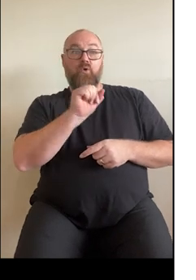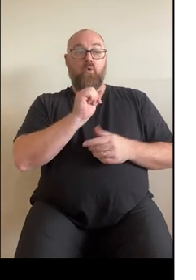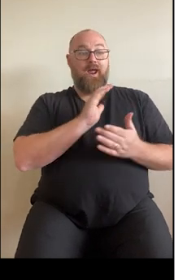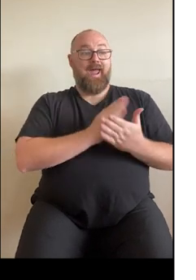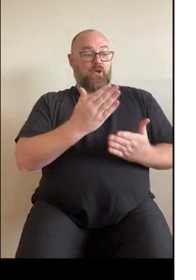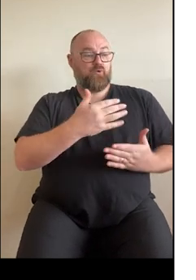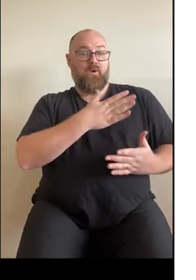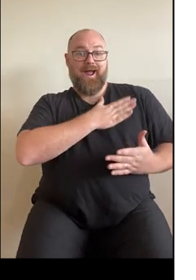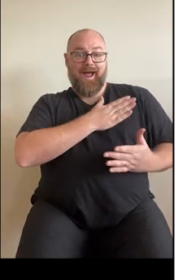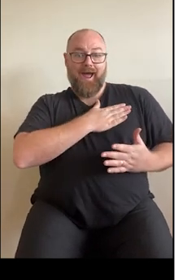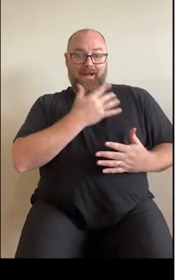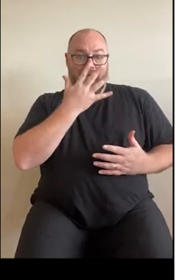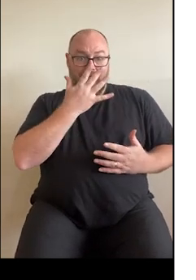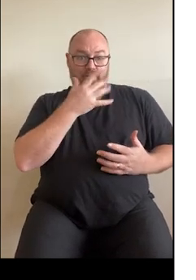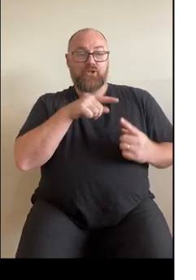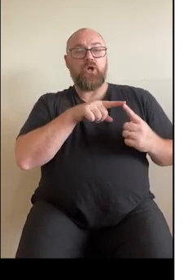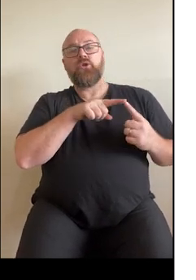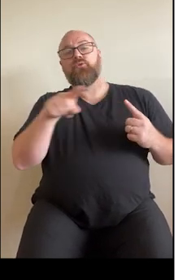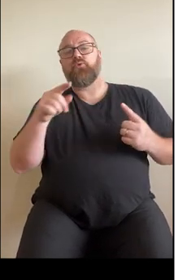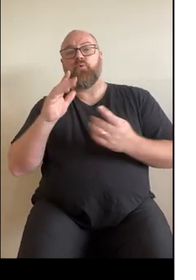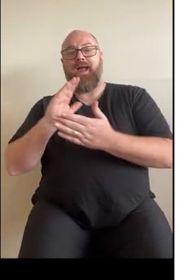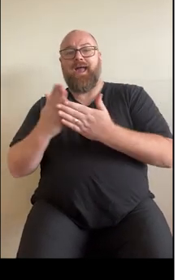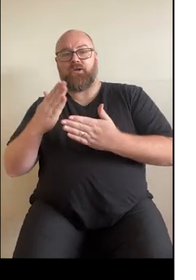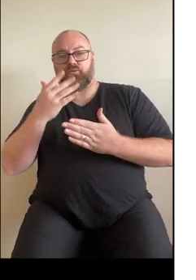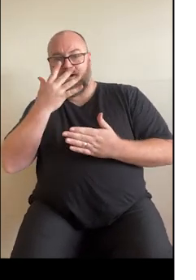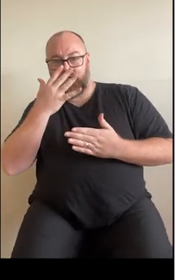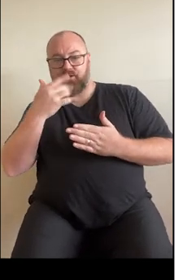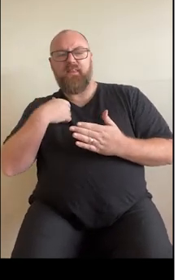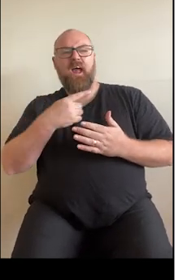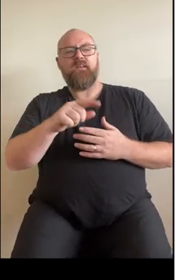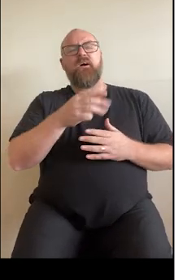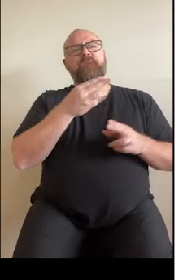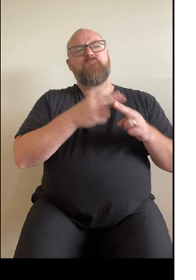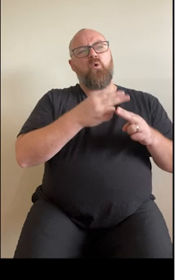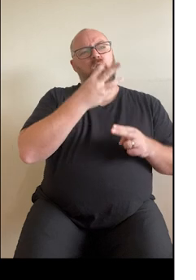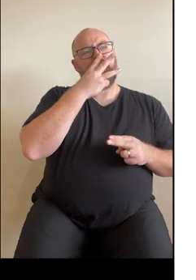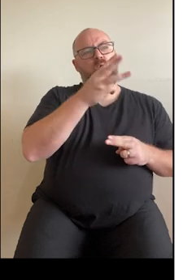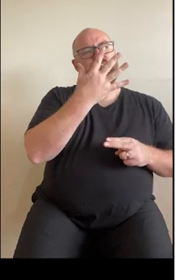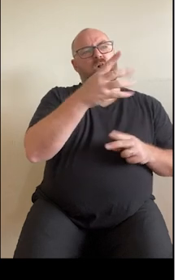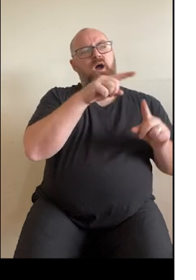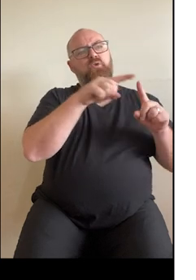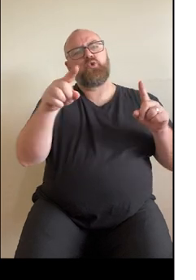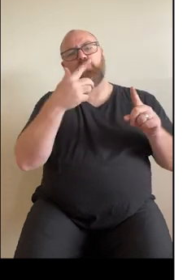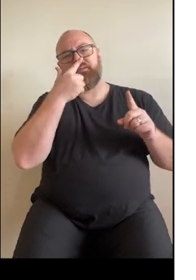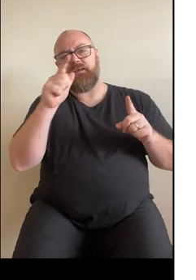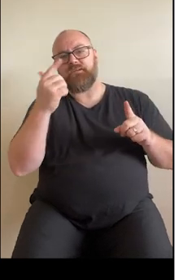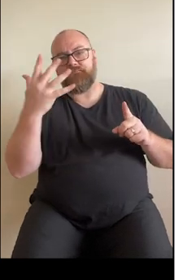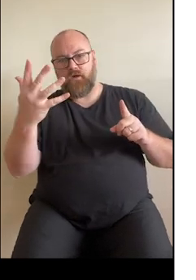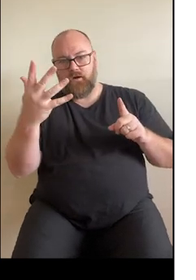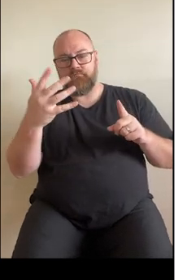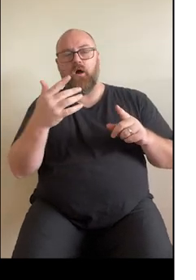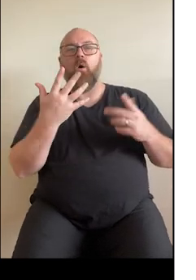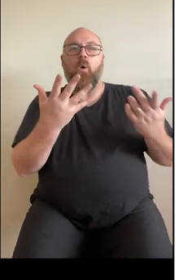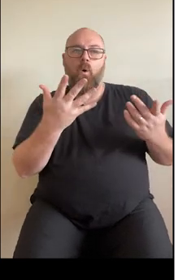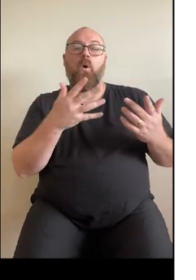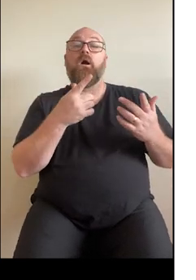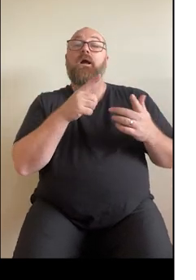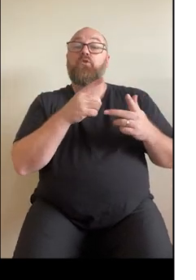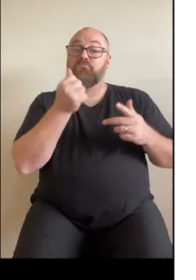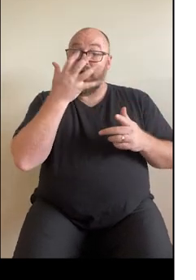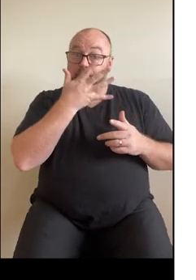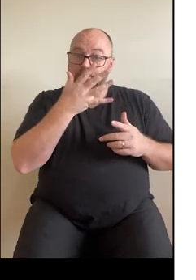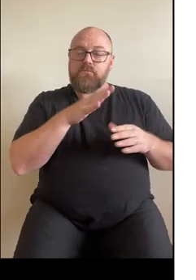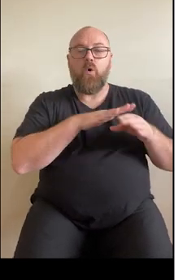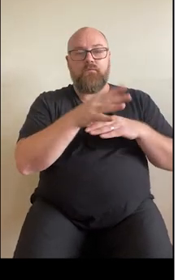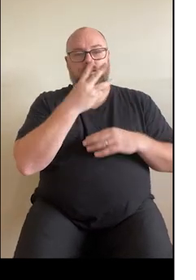age. The calculator is intended for people aged 35 to 75 years, or above 30 years for Aboriginal and Torres Strait Islander